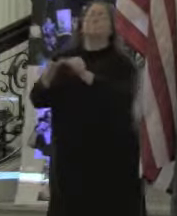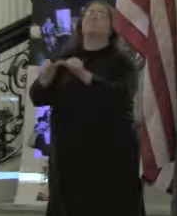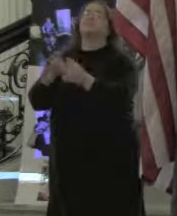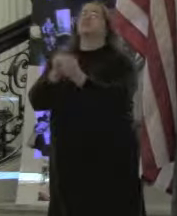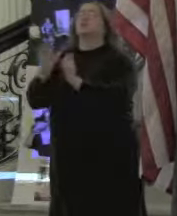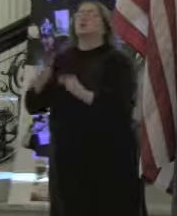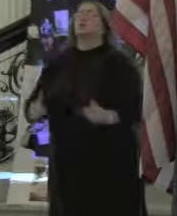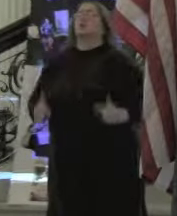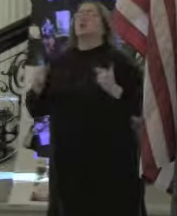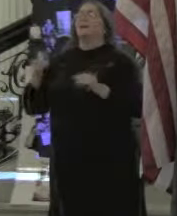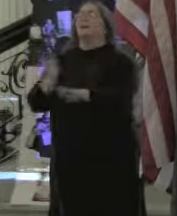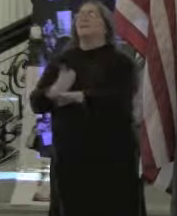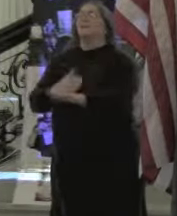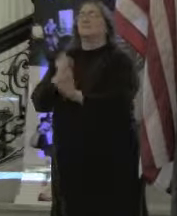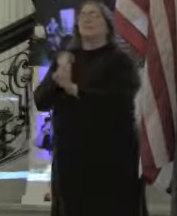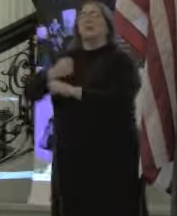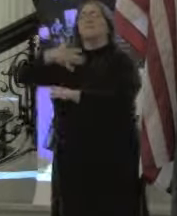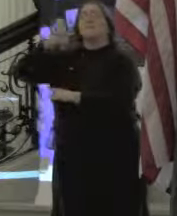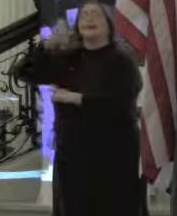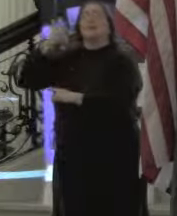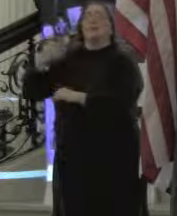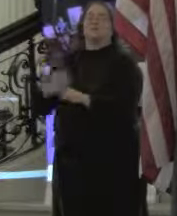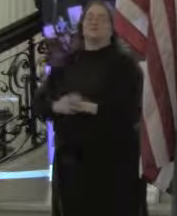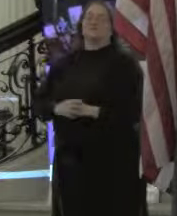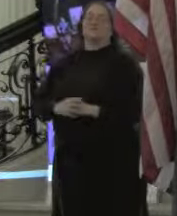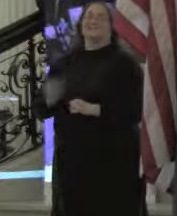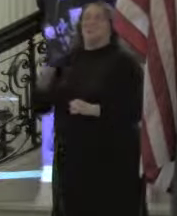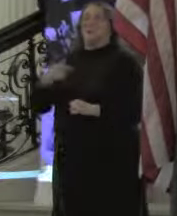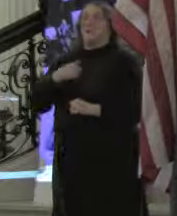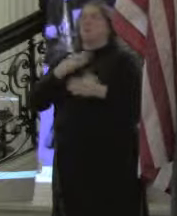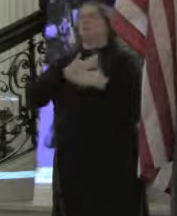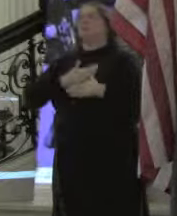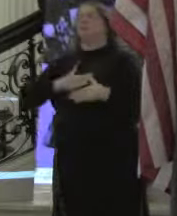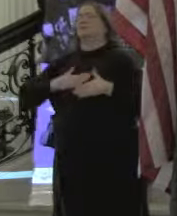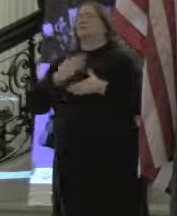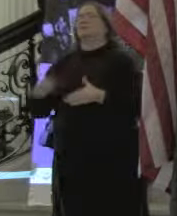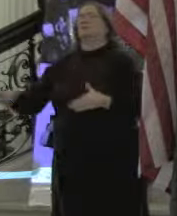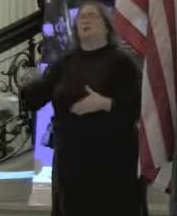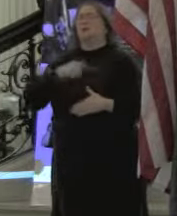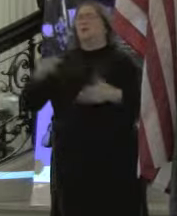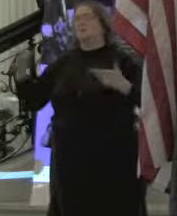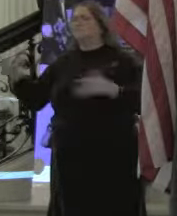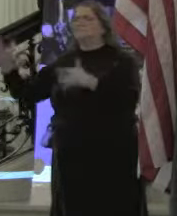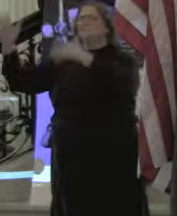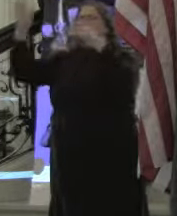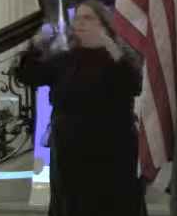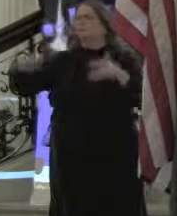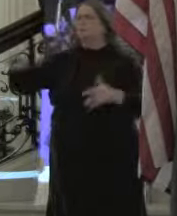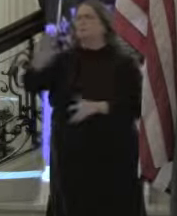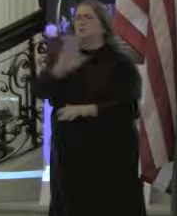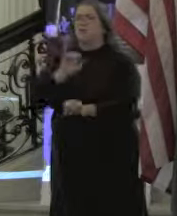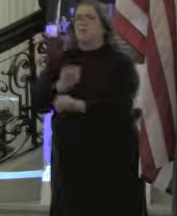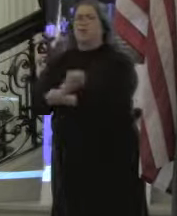for everybody in the Commonwealth for the better. So I appreciate you and I applaud what you've been doing.